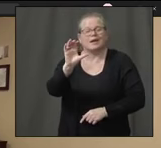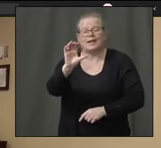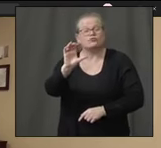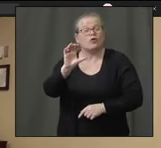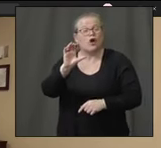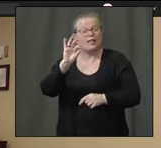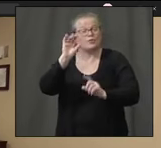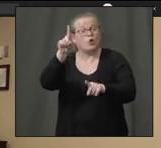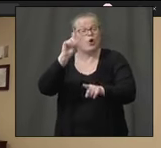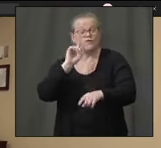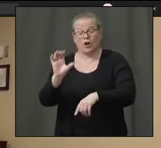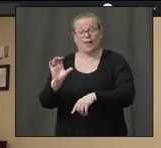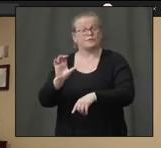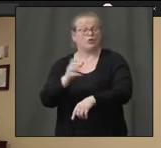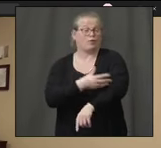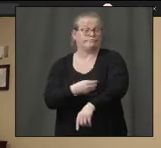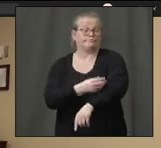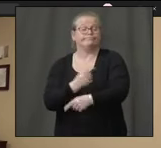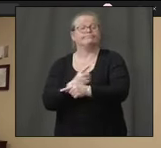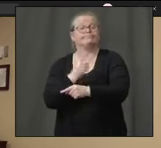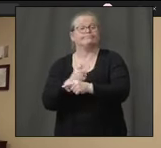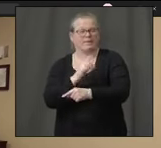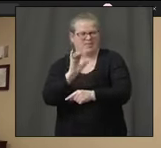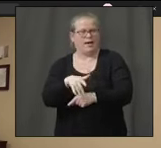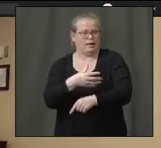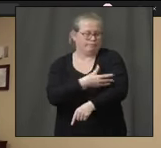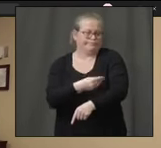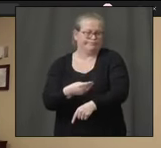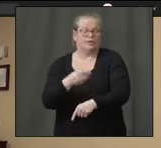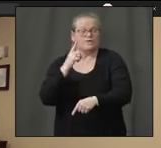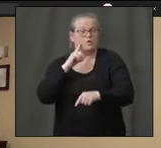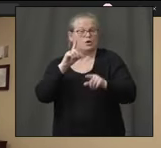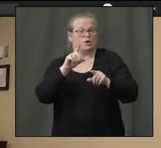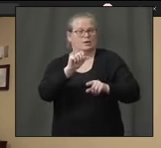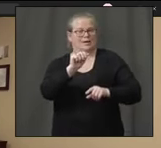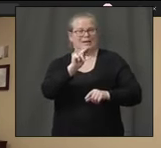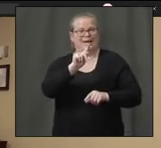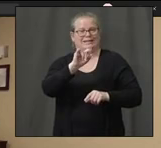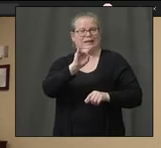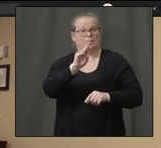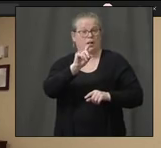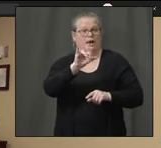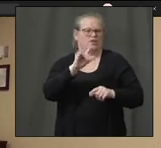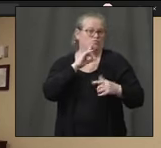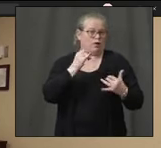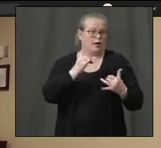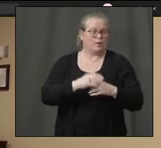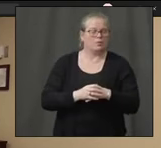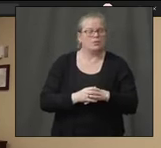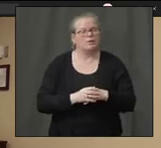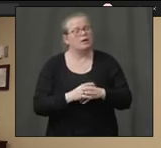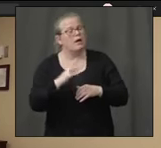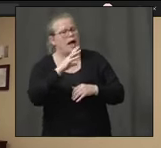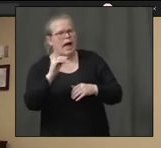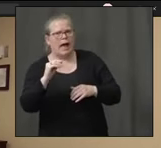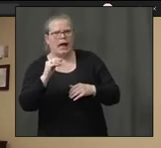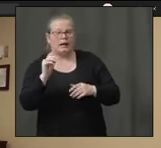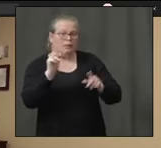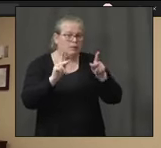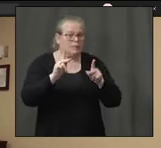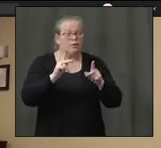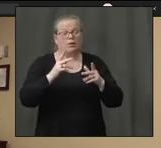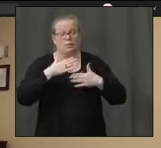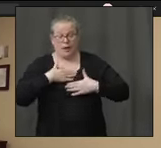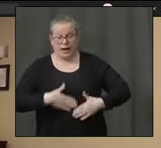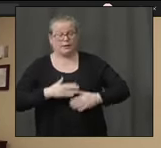And given the questions that are still out there about how long immunity will last, who gets